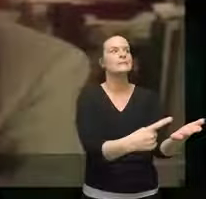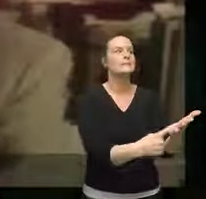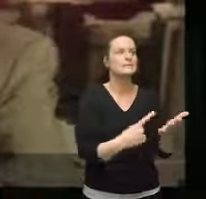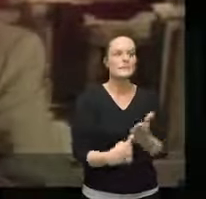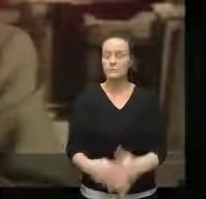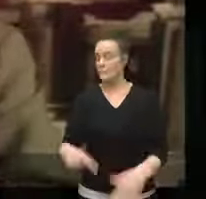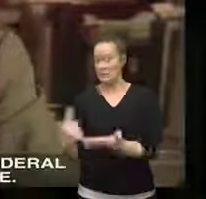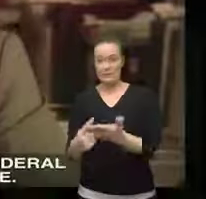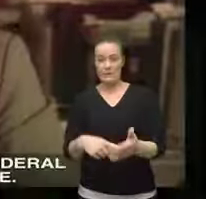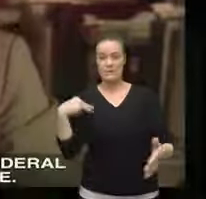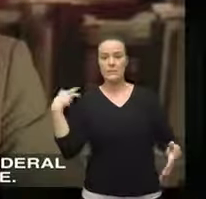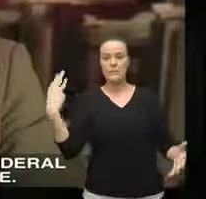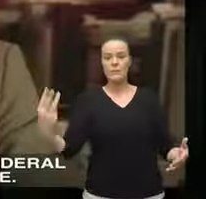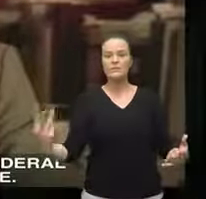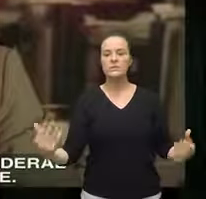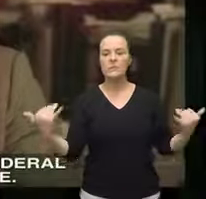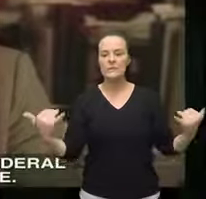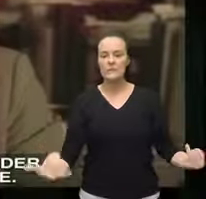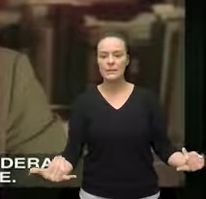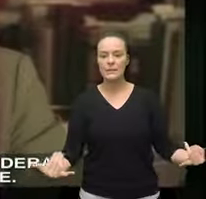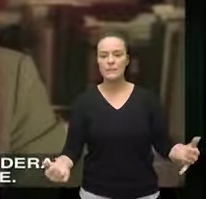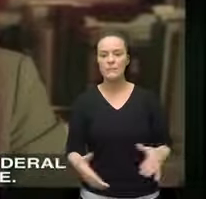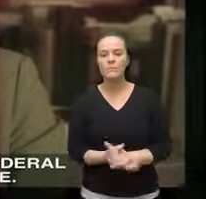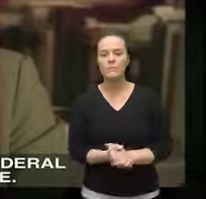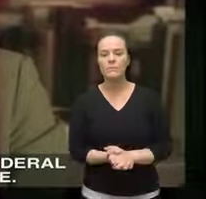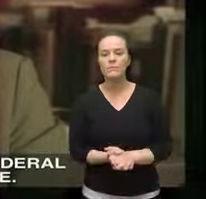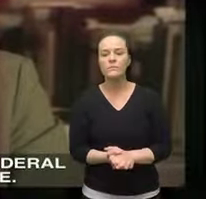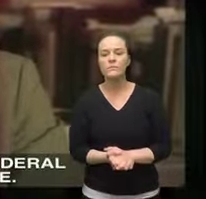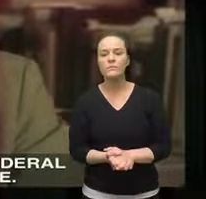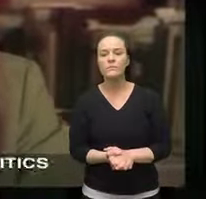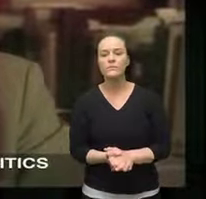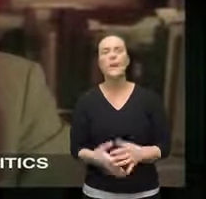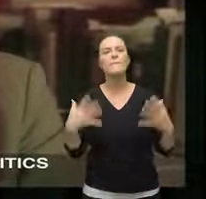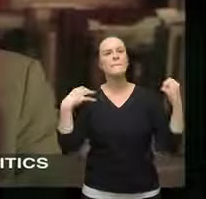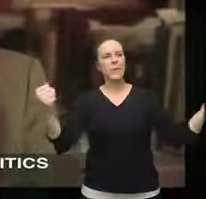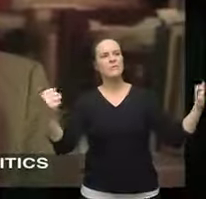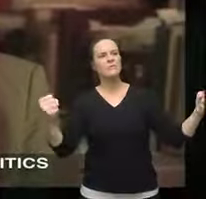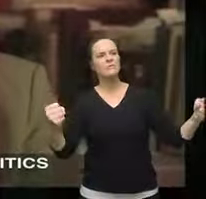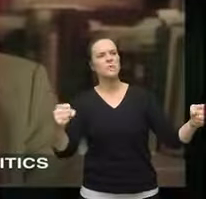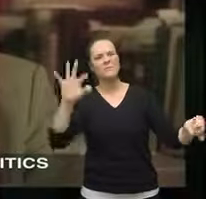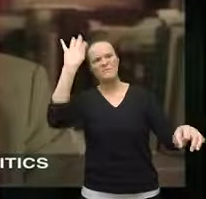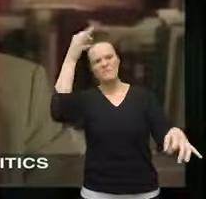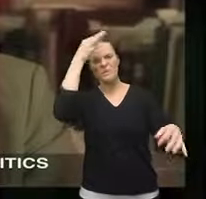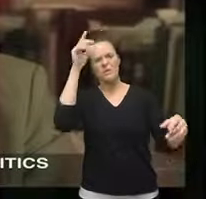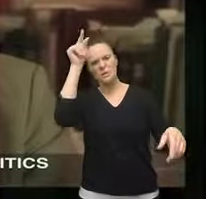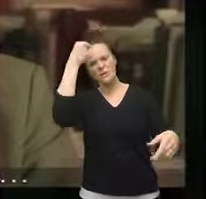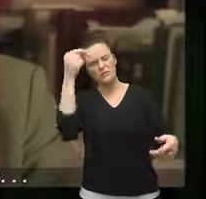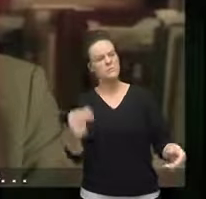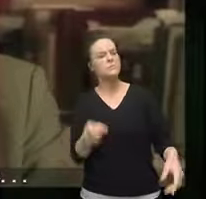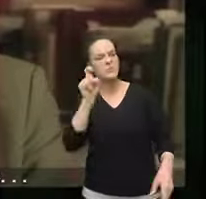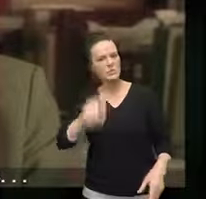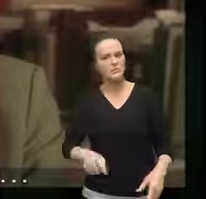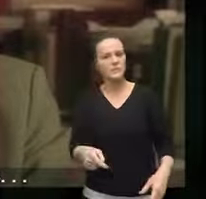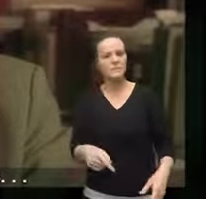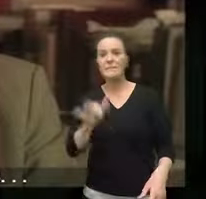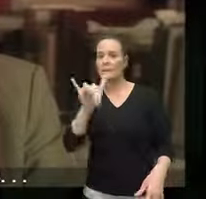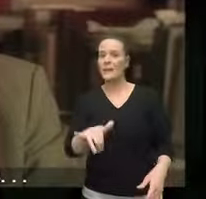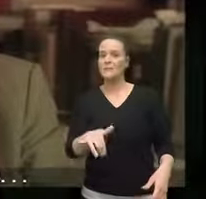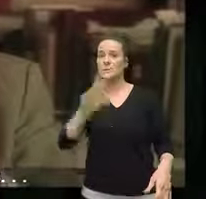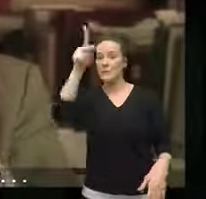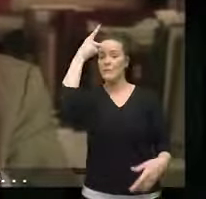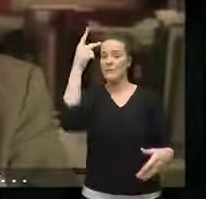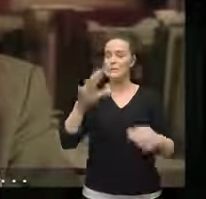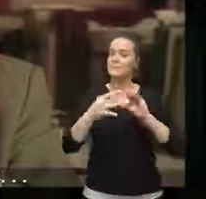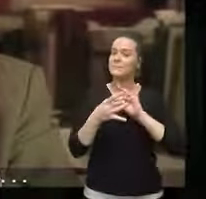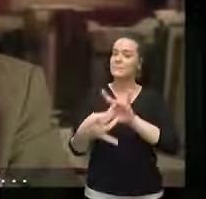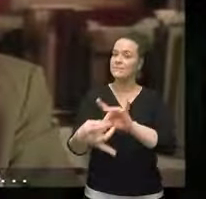it in Washington now as to how powerful the federal government should be that's what American politics is all about and